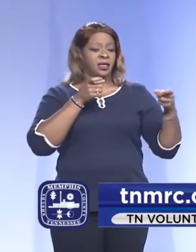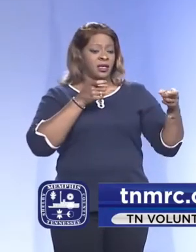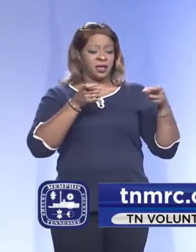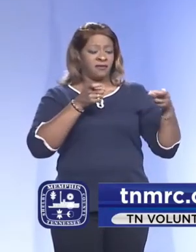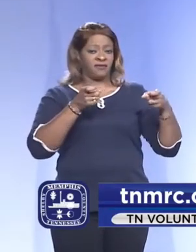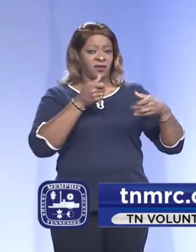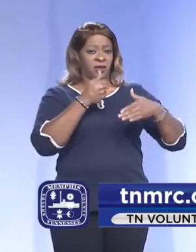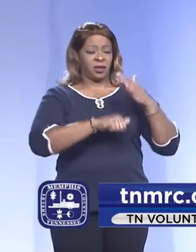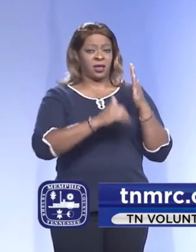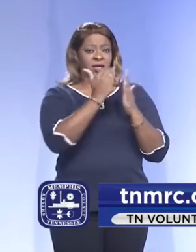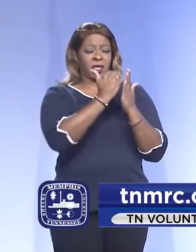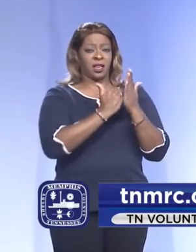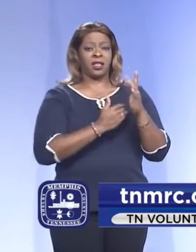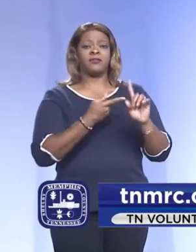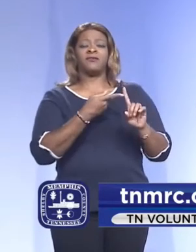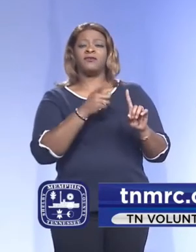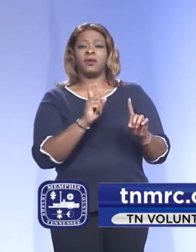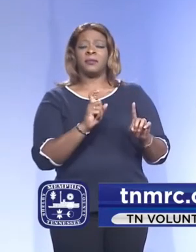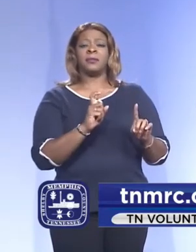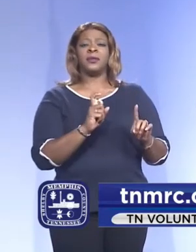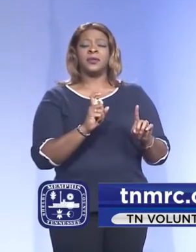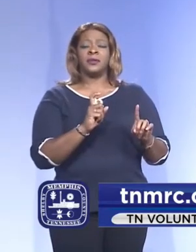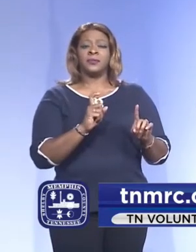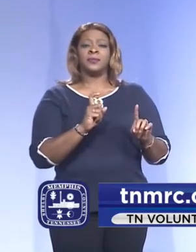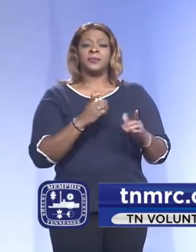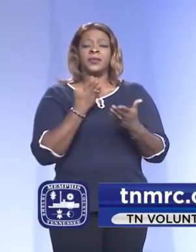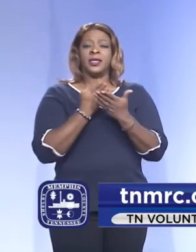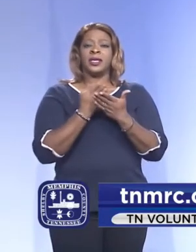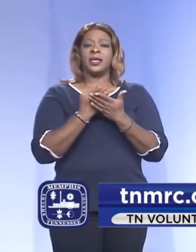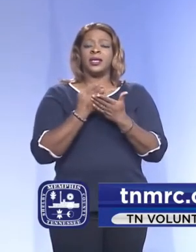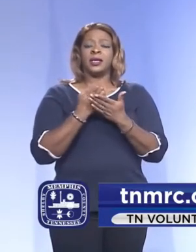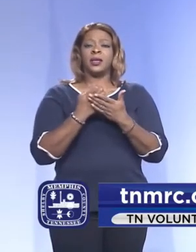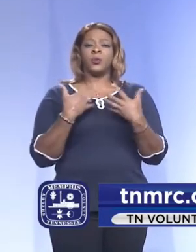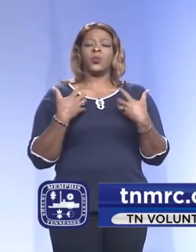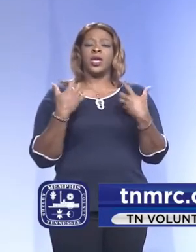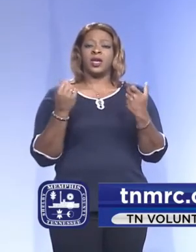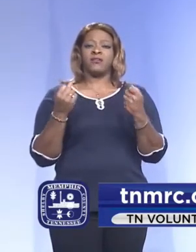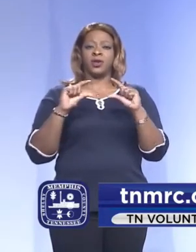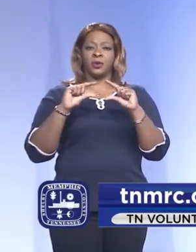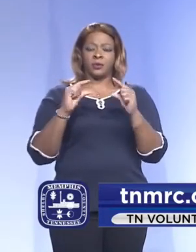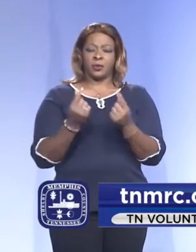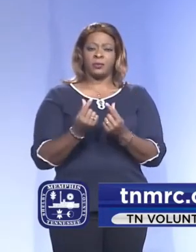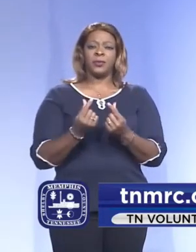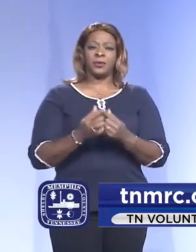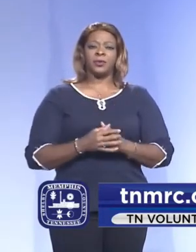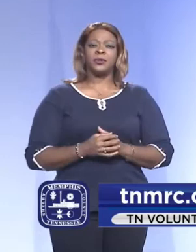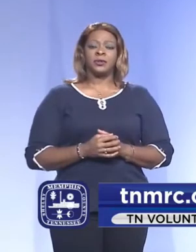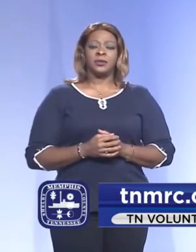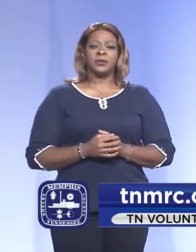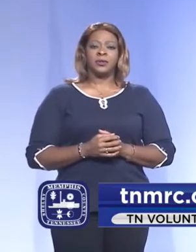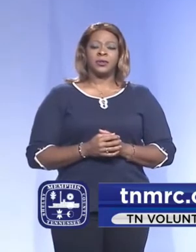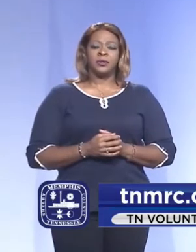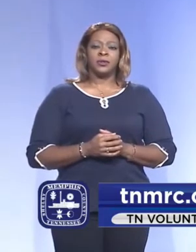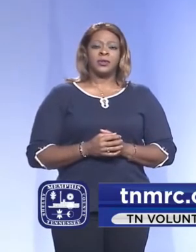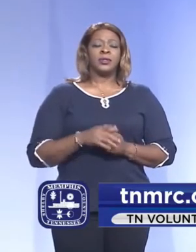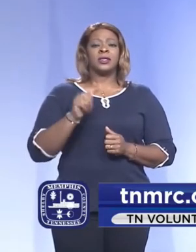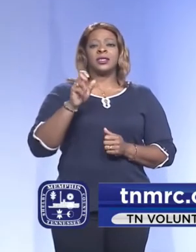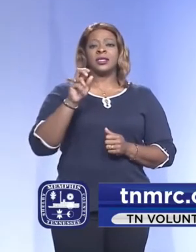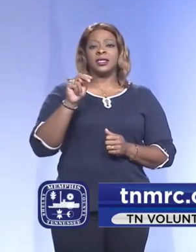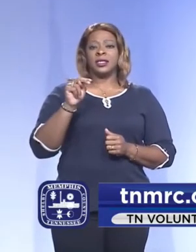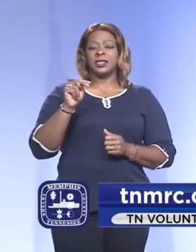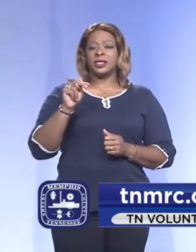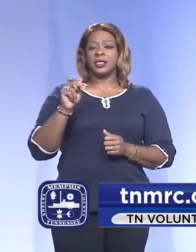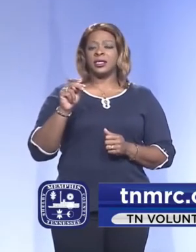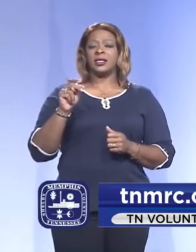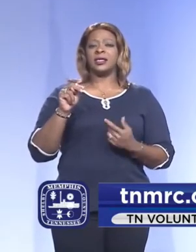from the economic recovery group, the Tennessee pledge,